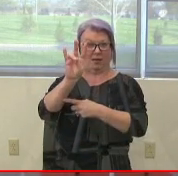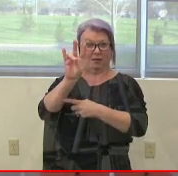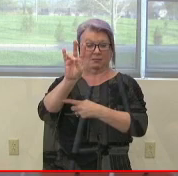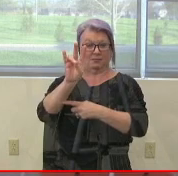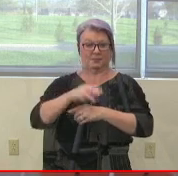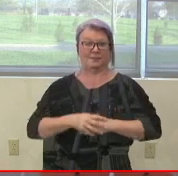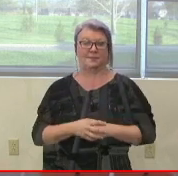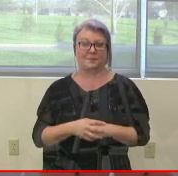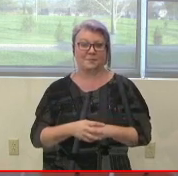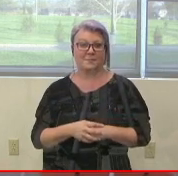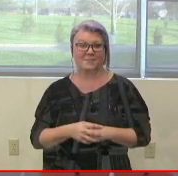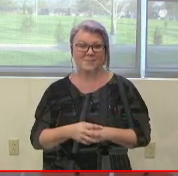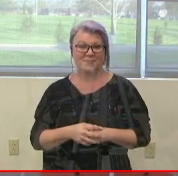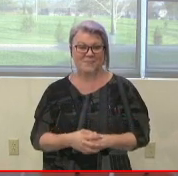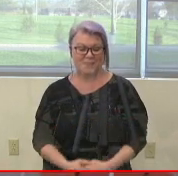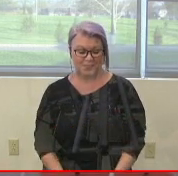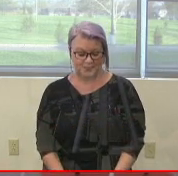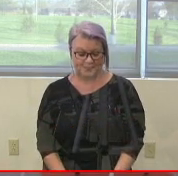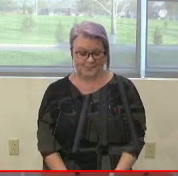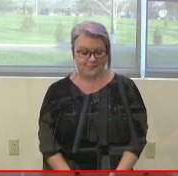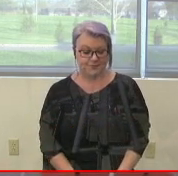.m.